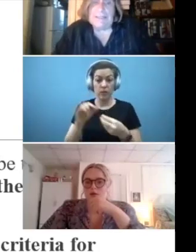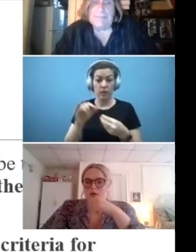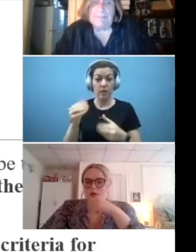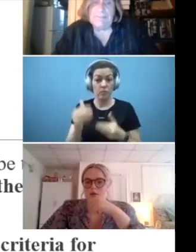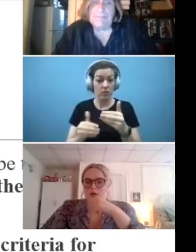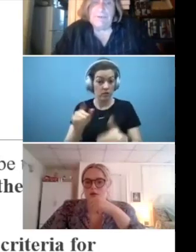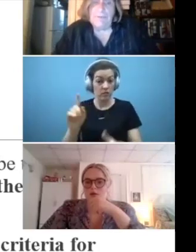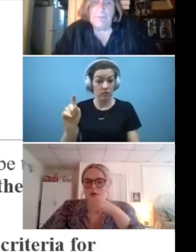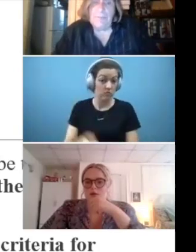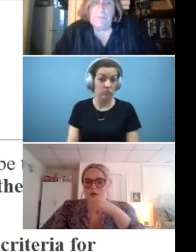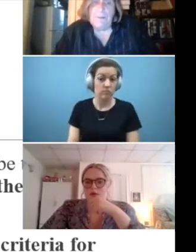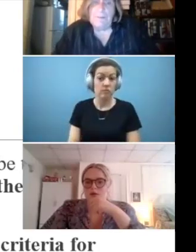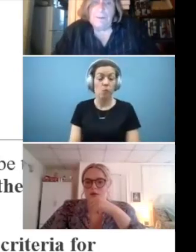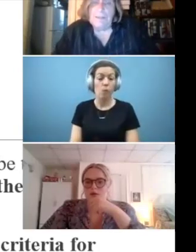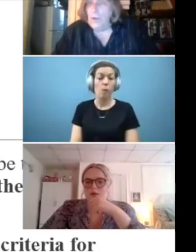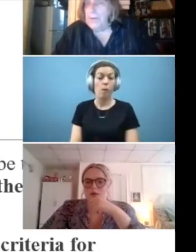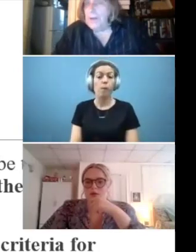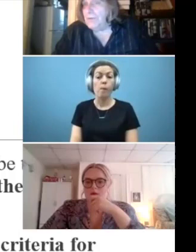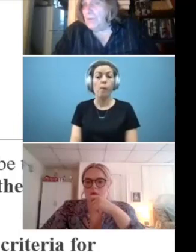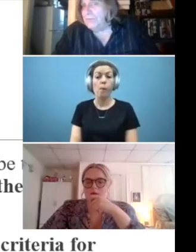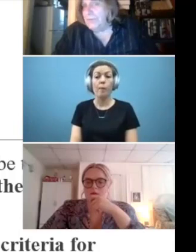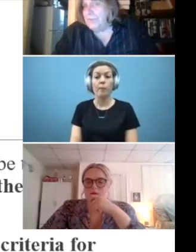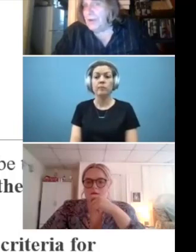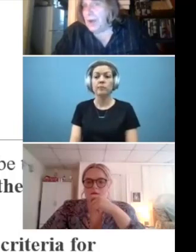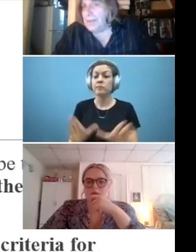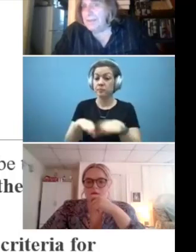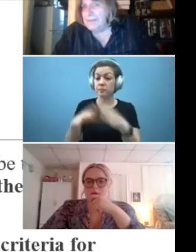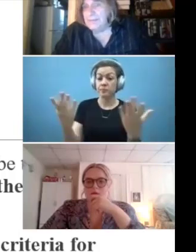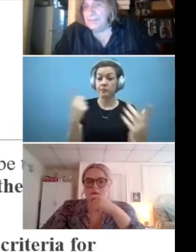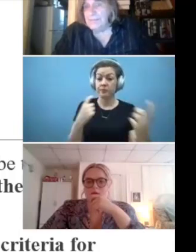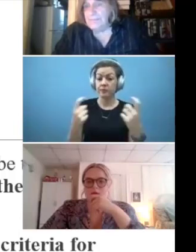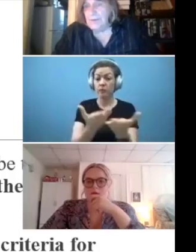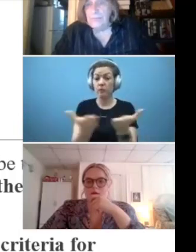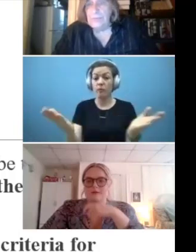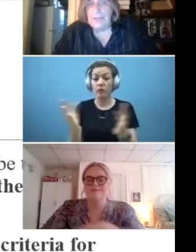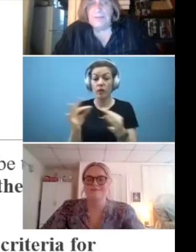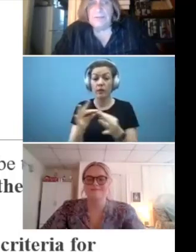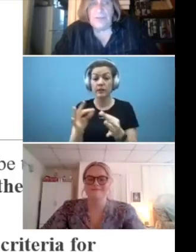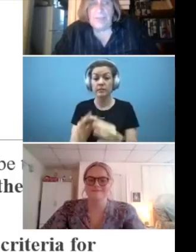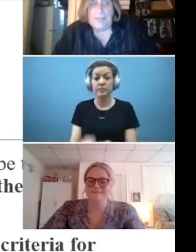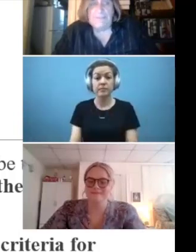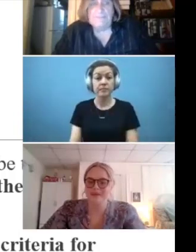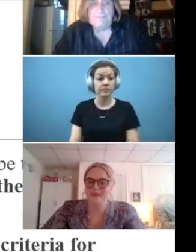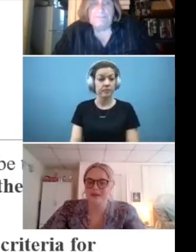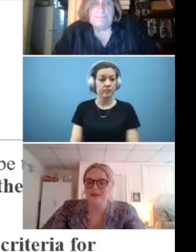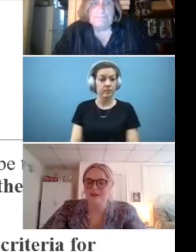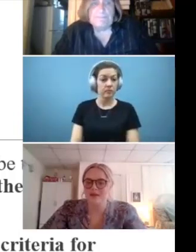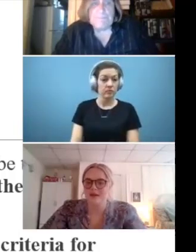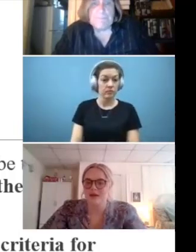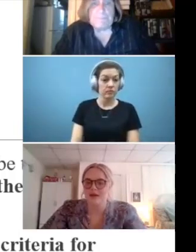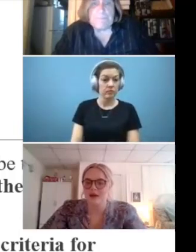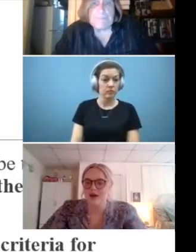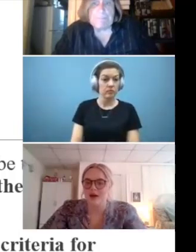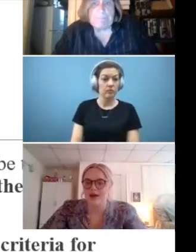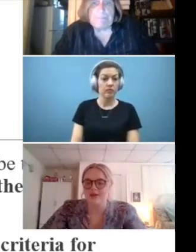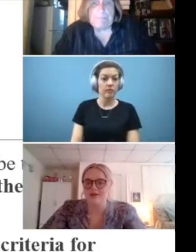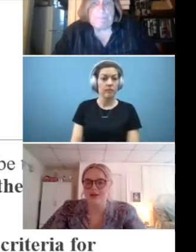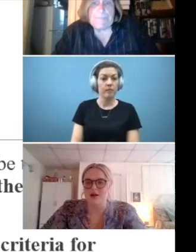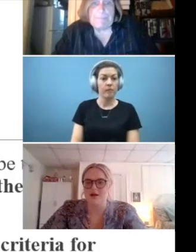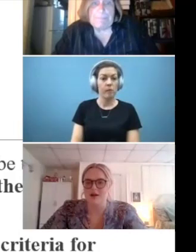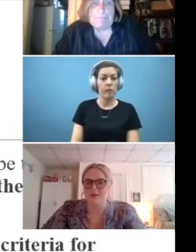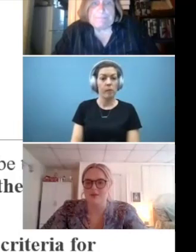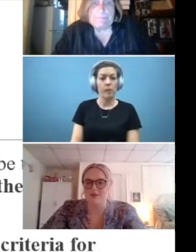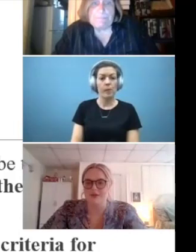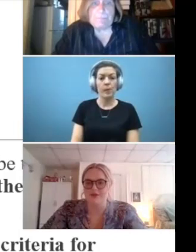Um, so I'd like to open it up for questions or comments if folks would like to chime in. Hi,